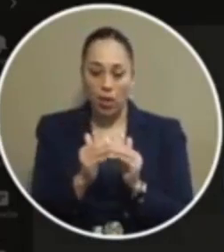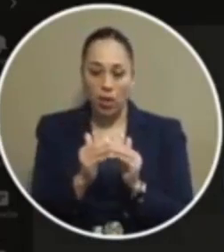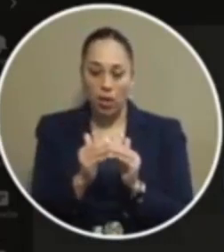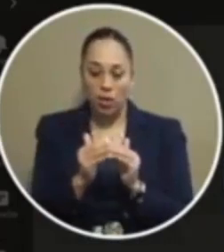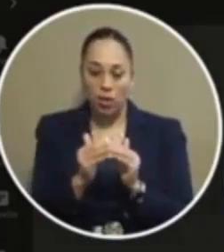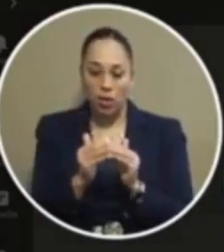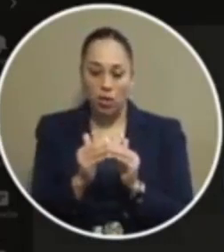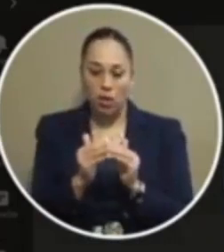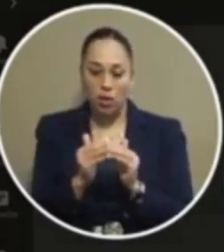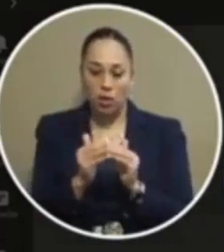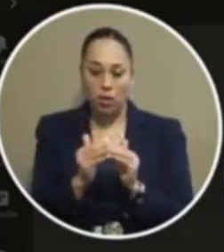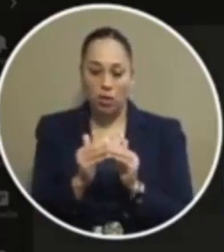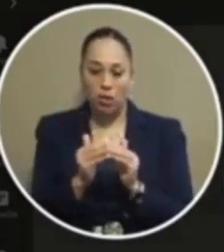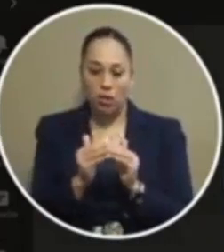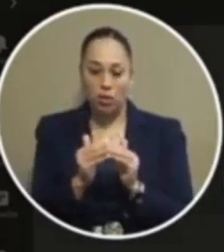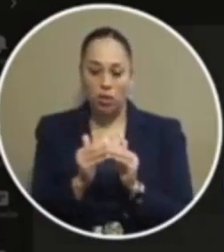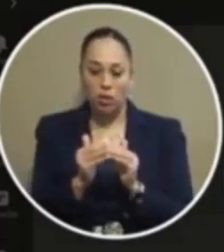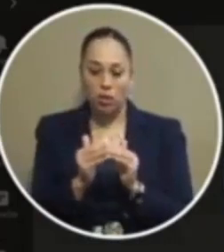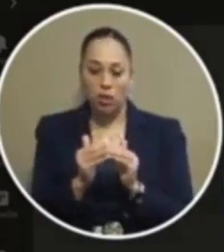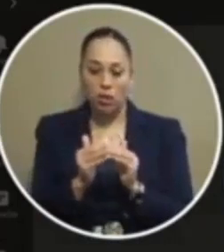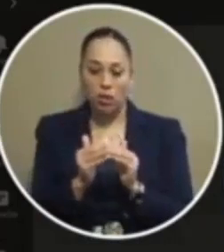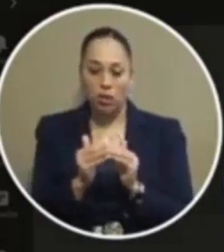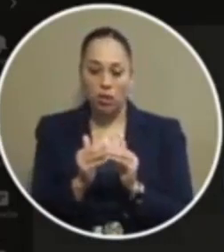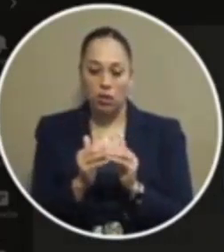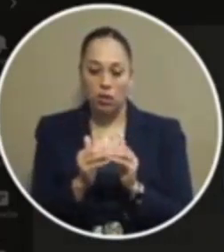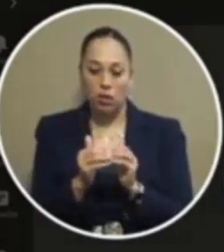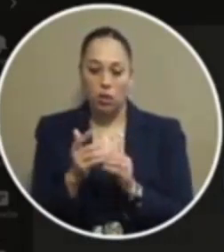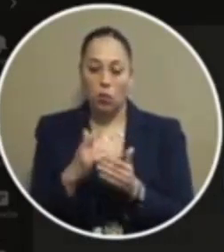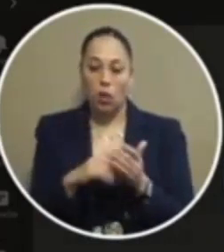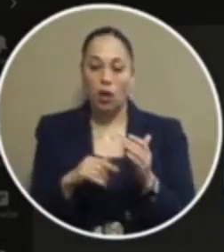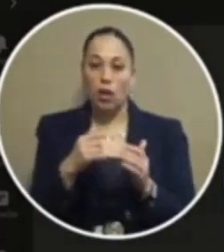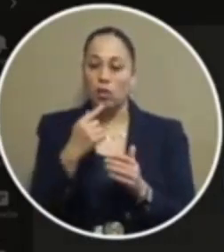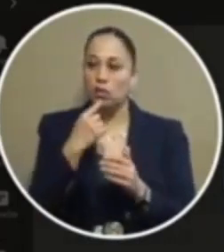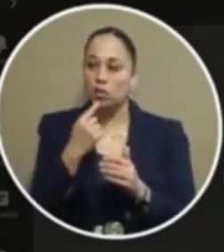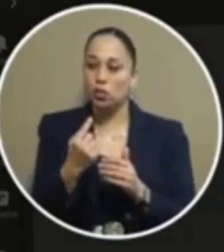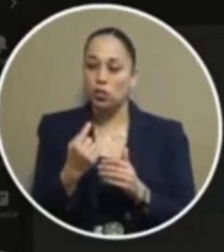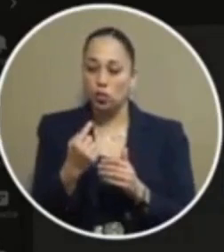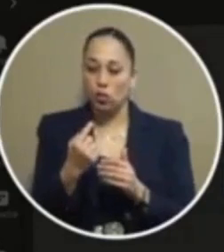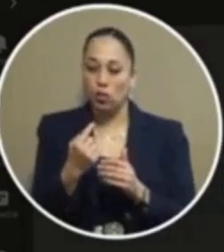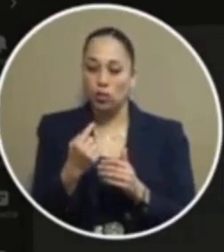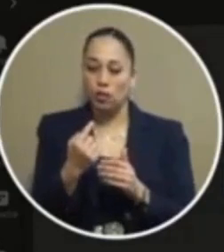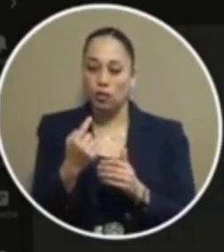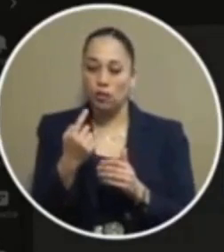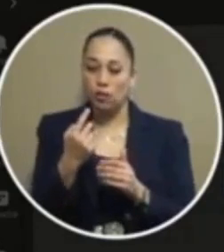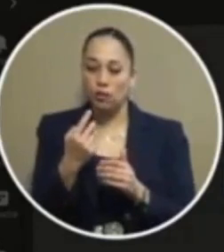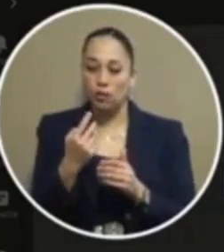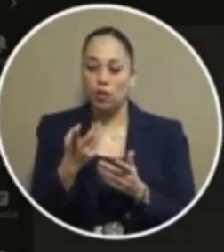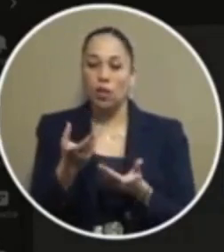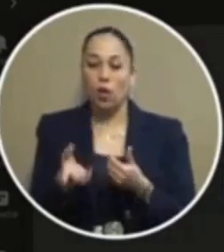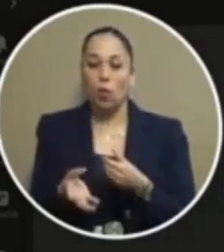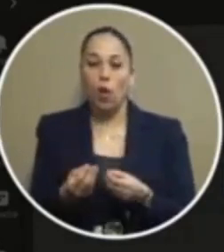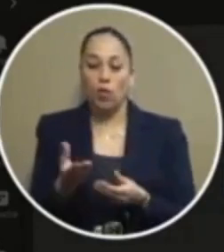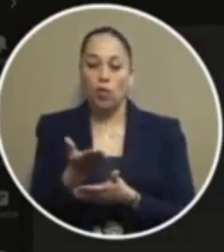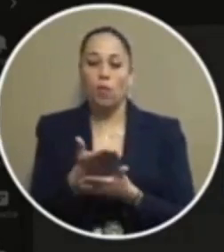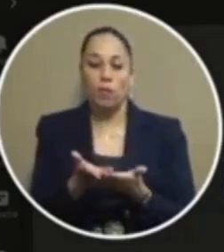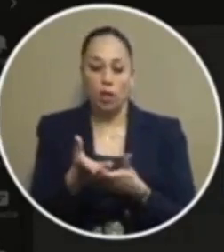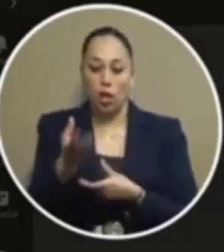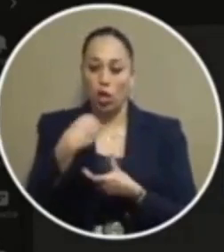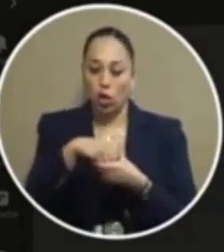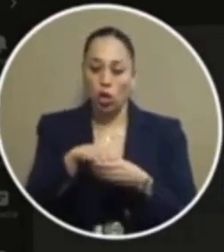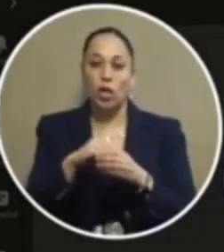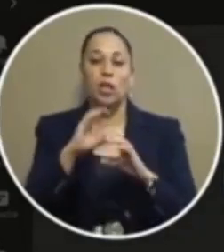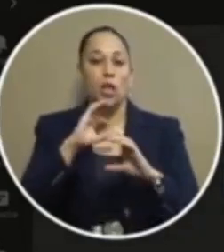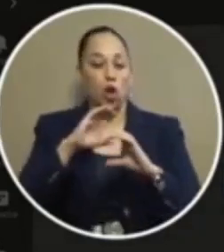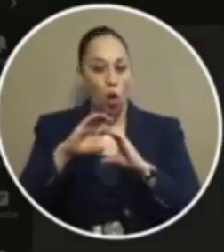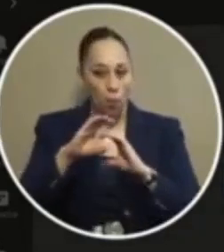uh when i'm told you know you have a major stakeholder that doesn't want to be part of a conversation about this